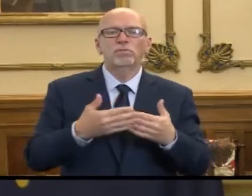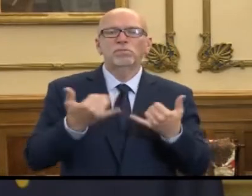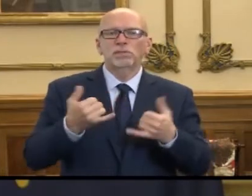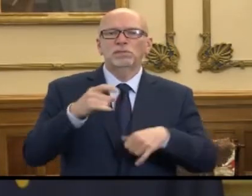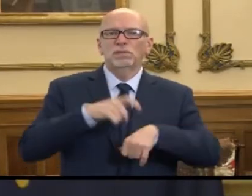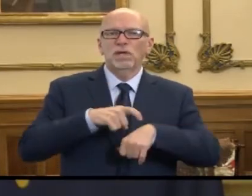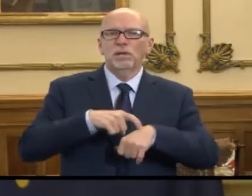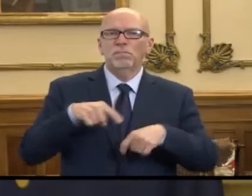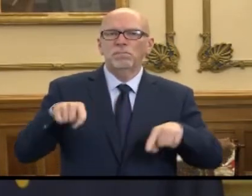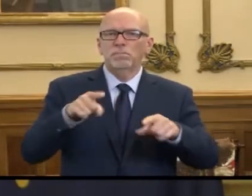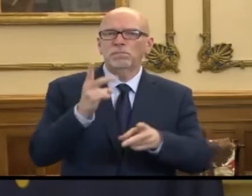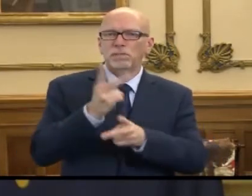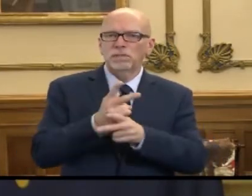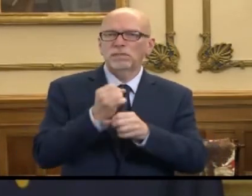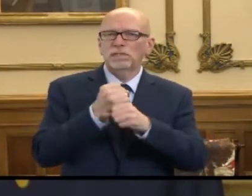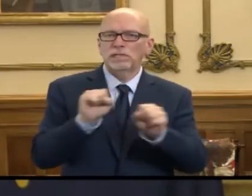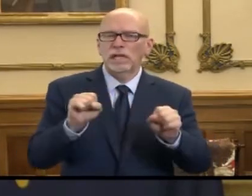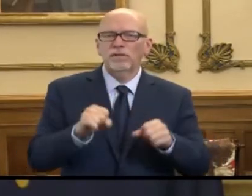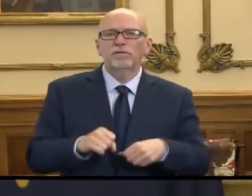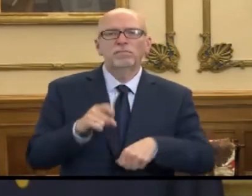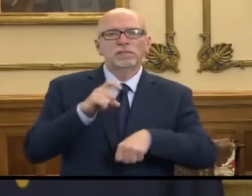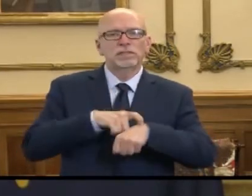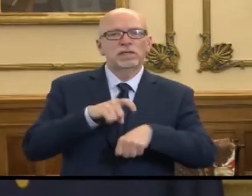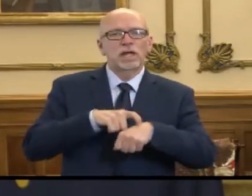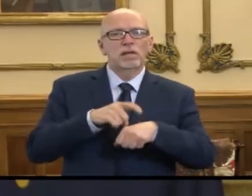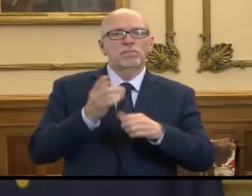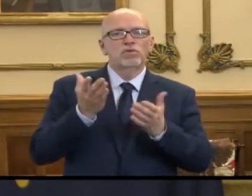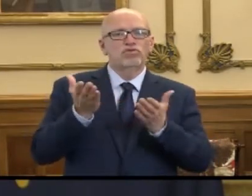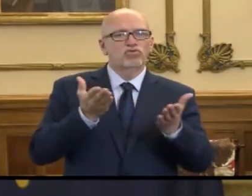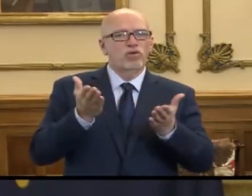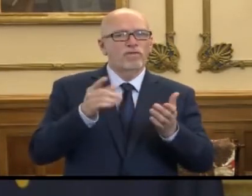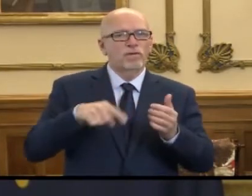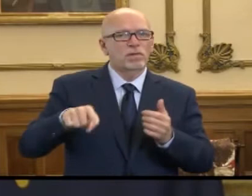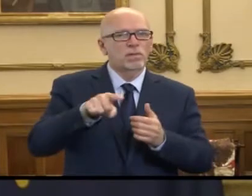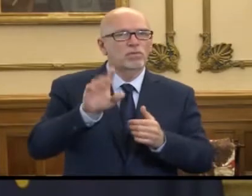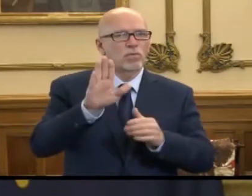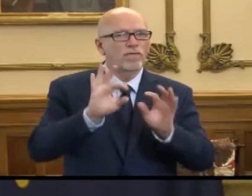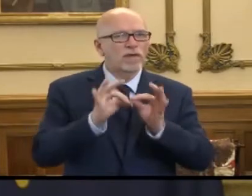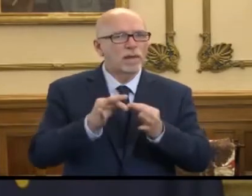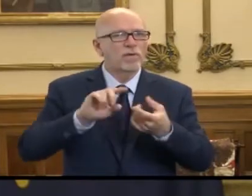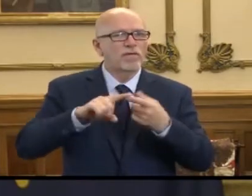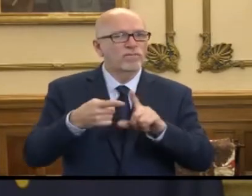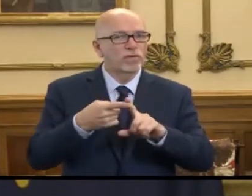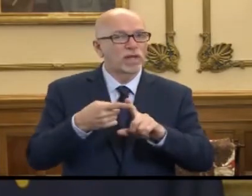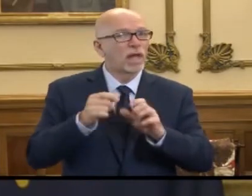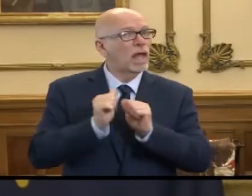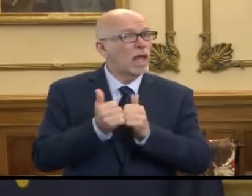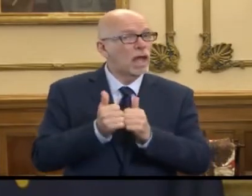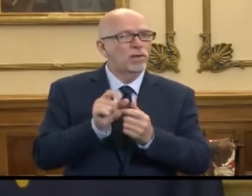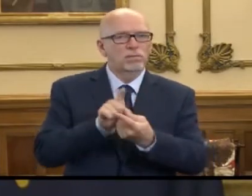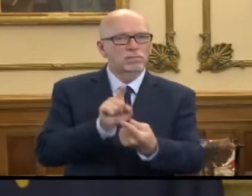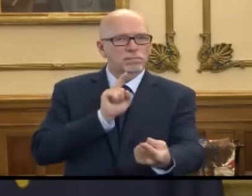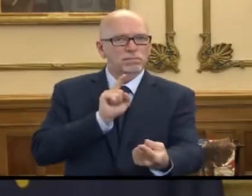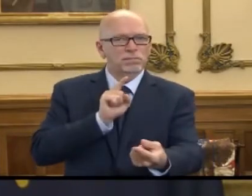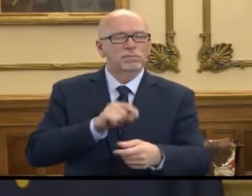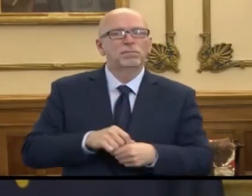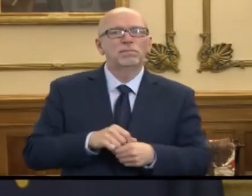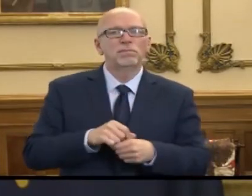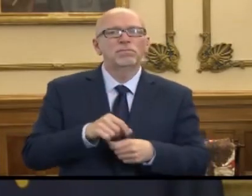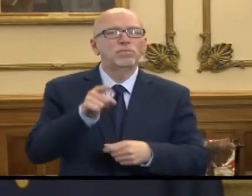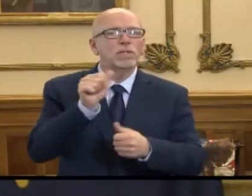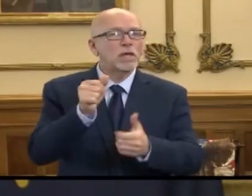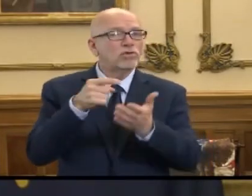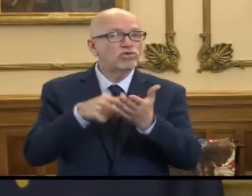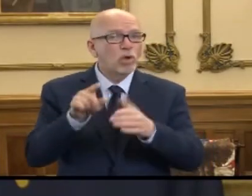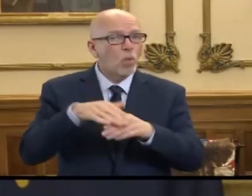safe. It's time to serve them in this way through distancing. It's time to serve them by checking